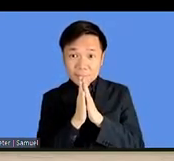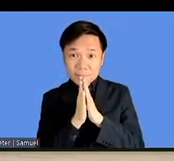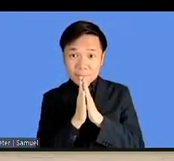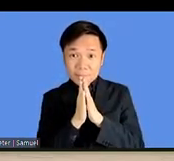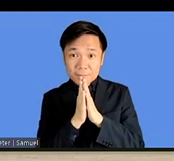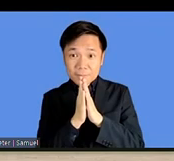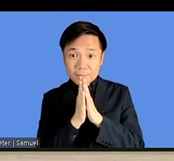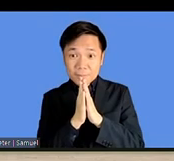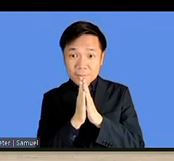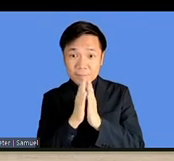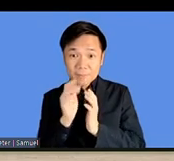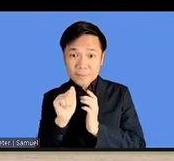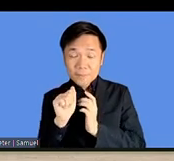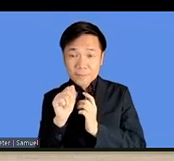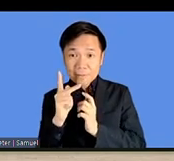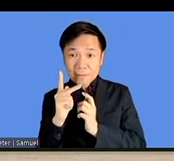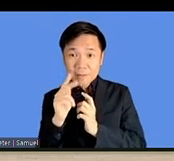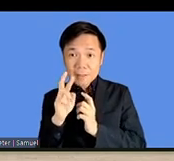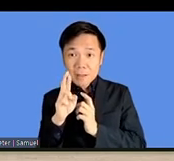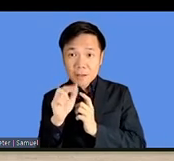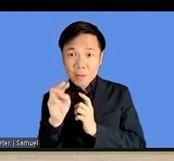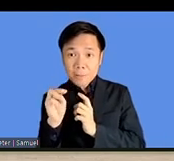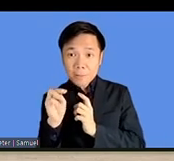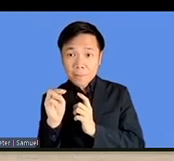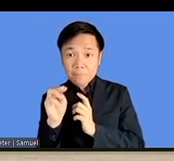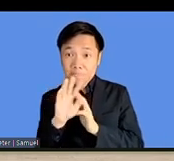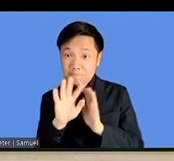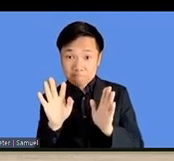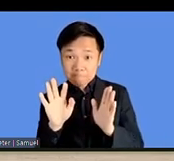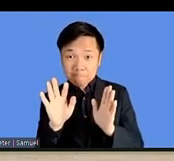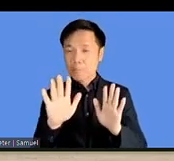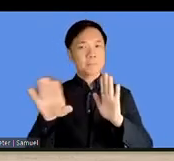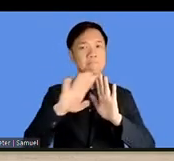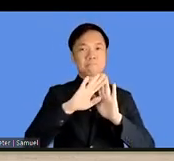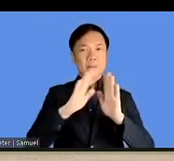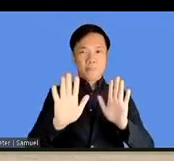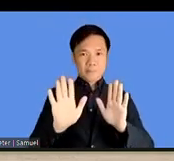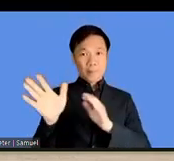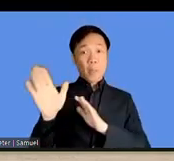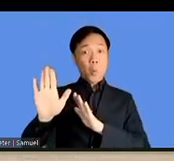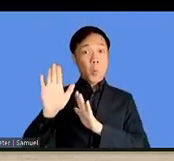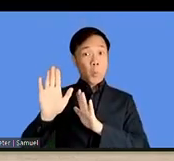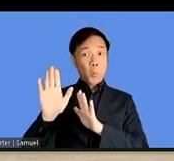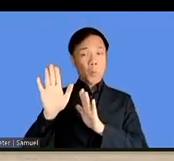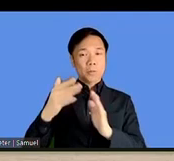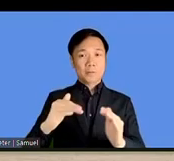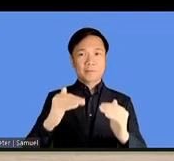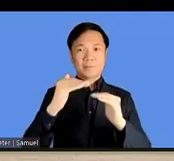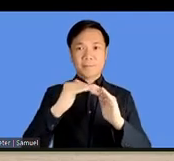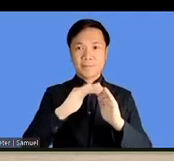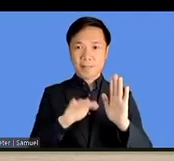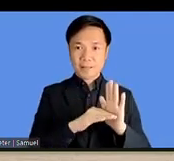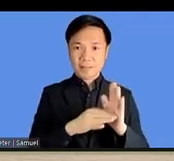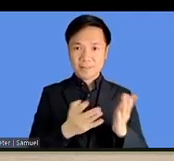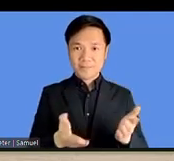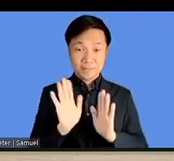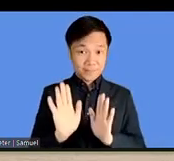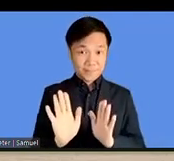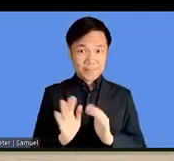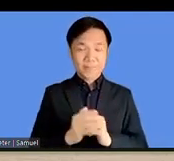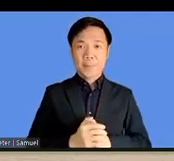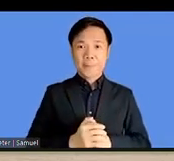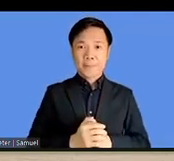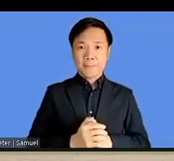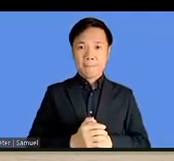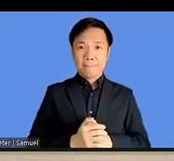to the next speaker. Um, Peter, um, maybe Peter Crosby can